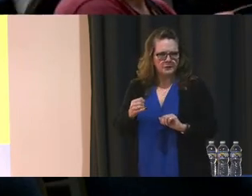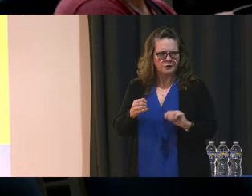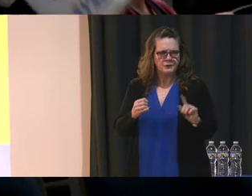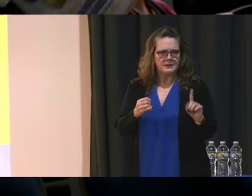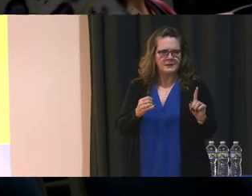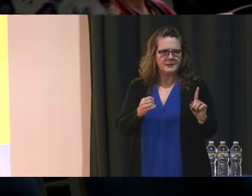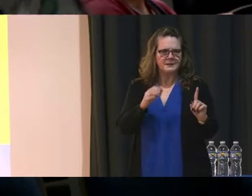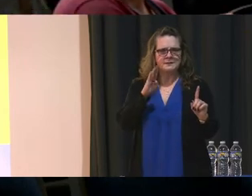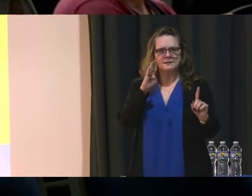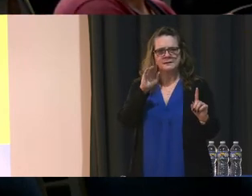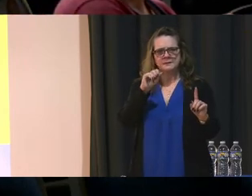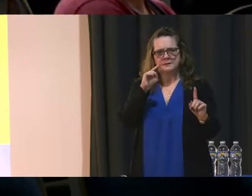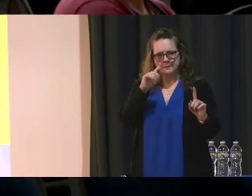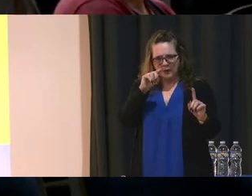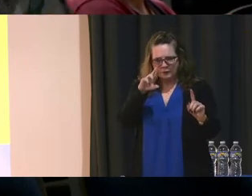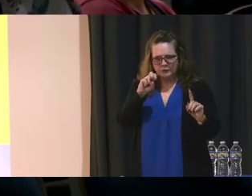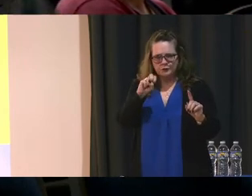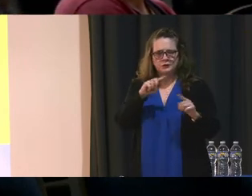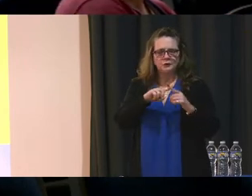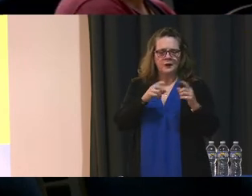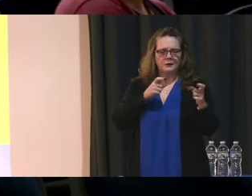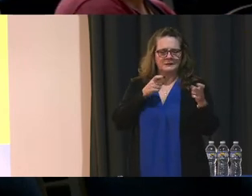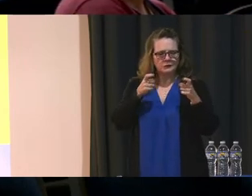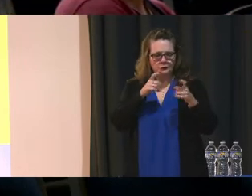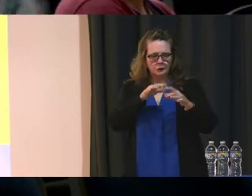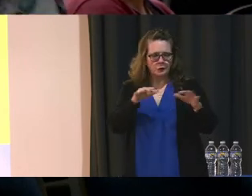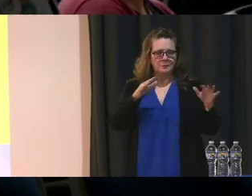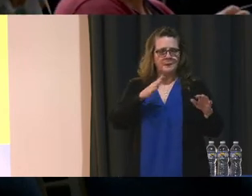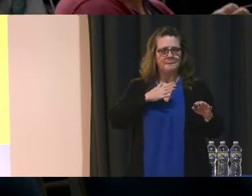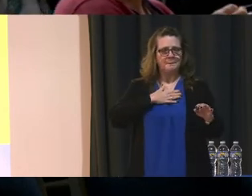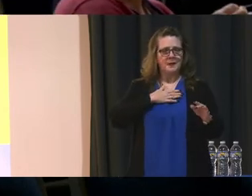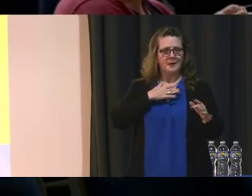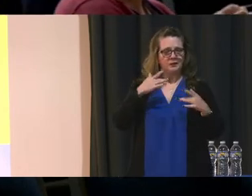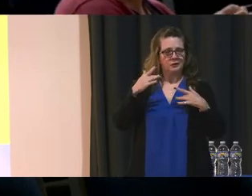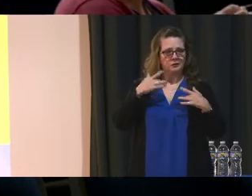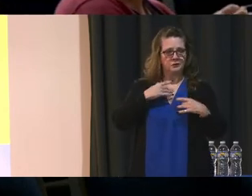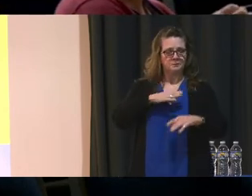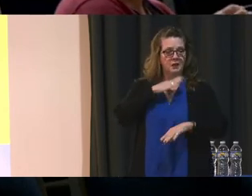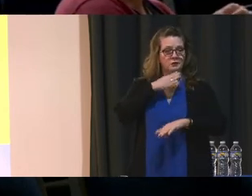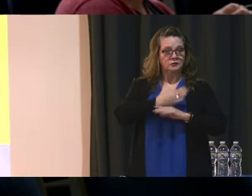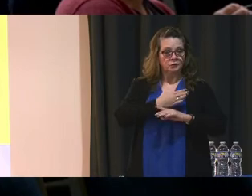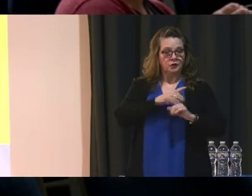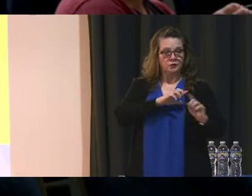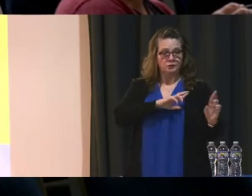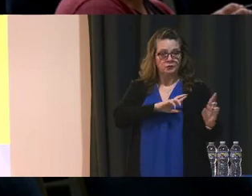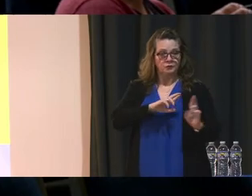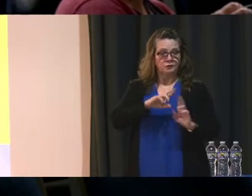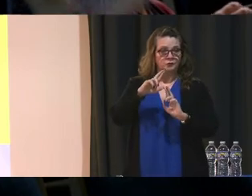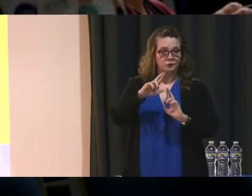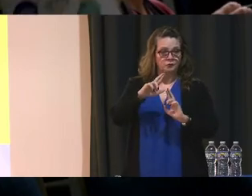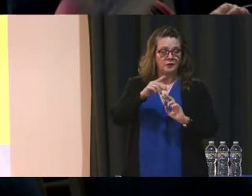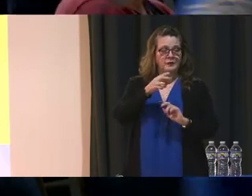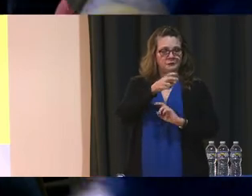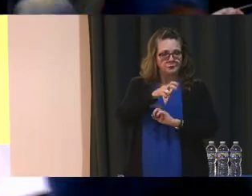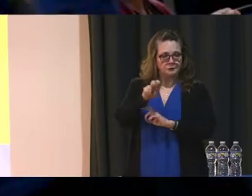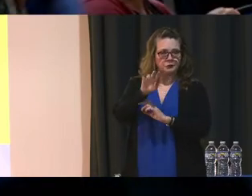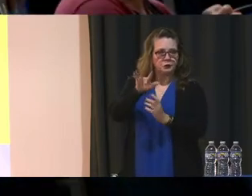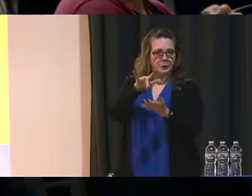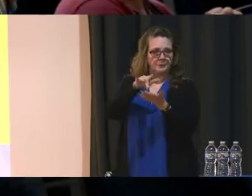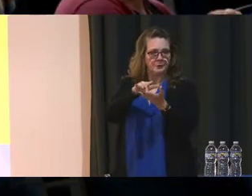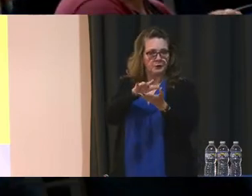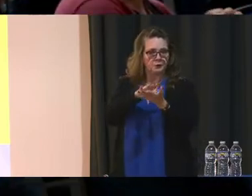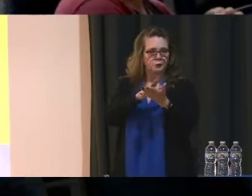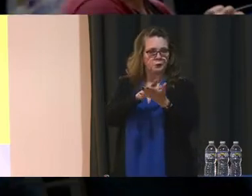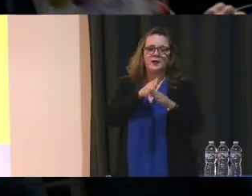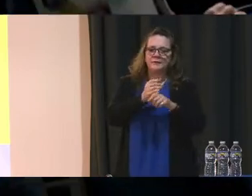that y'all trying to get under control. But my concern is that as my daughter gets ready to enter into middle school after next